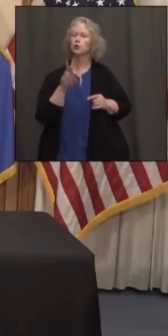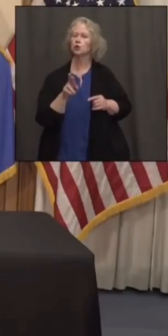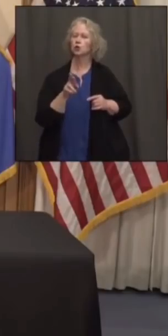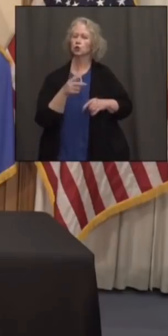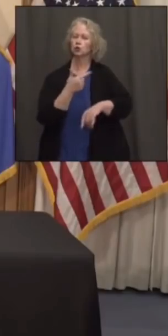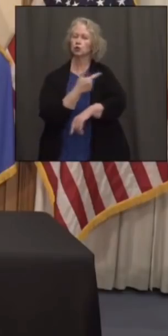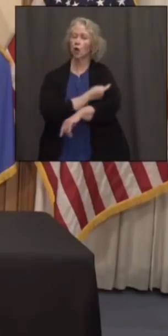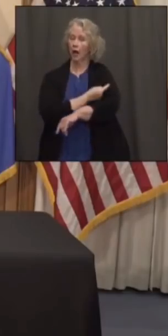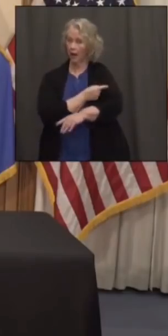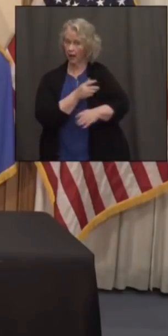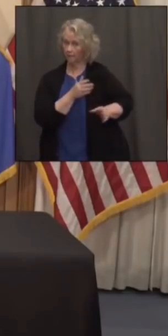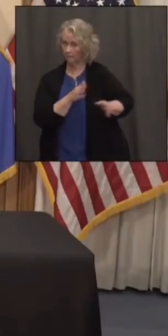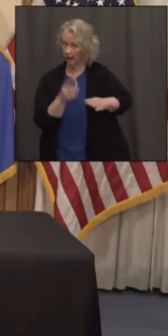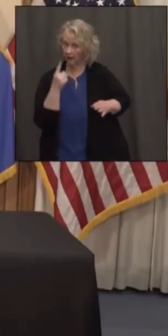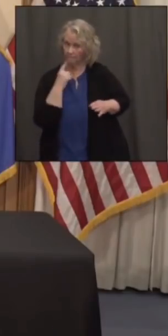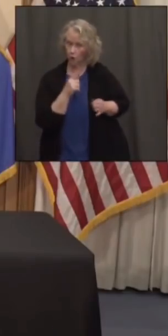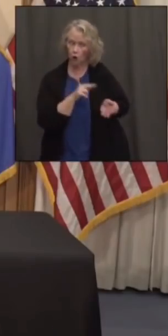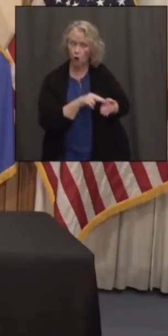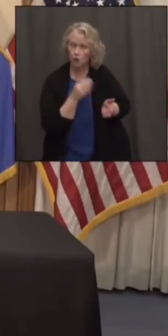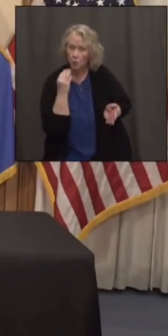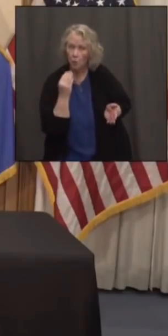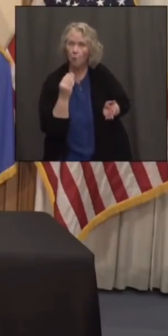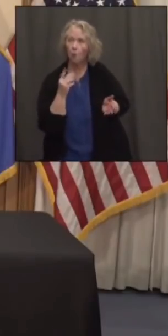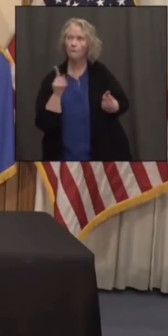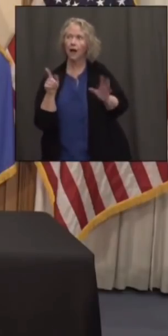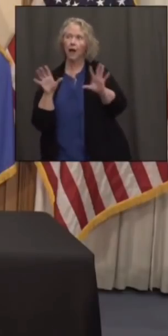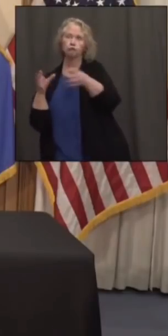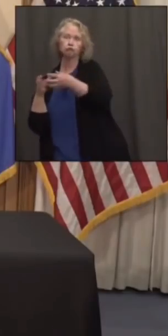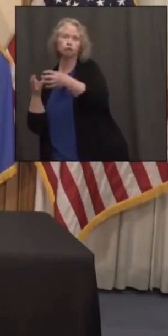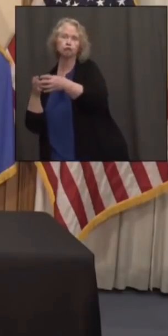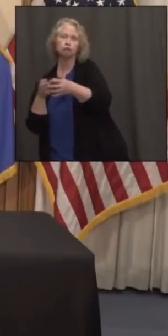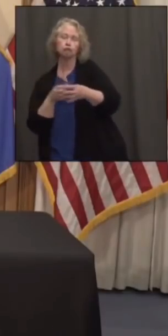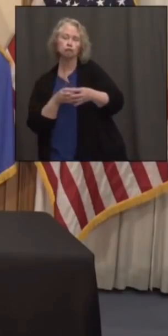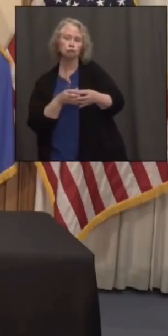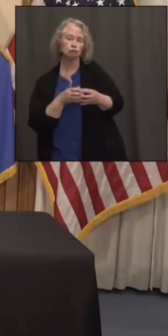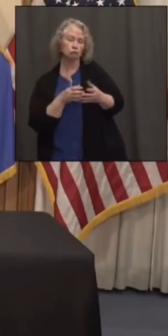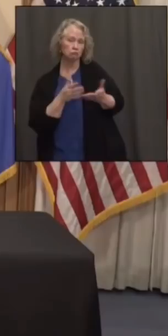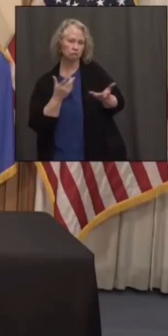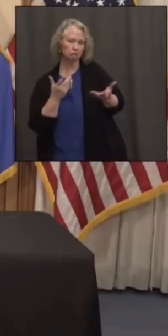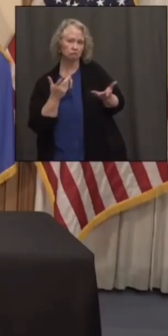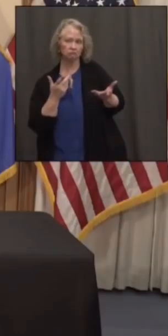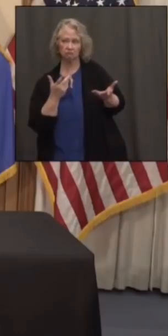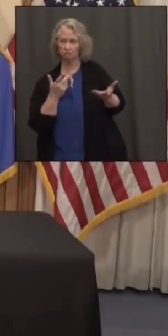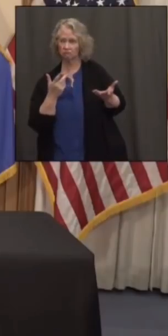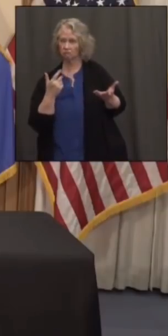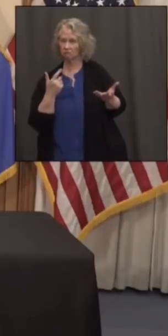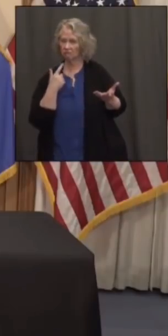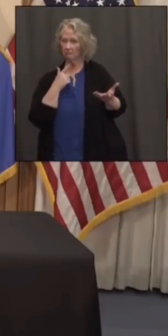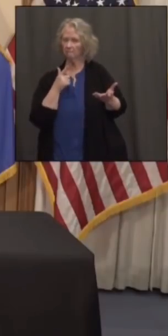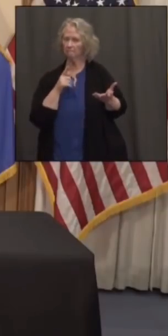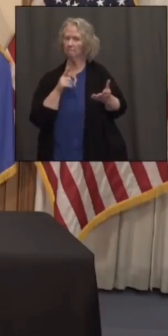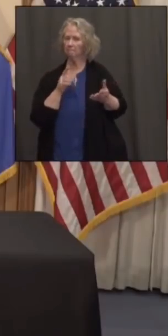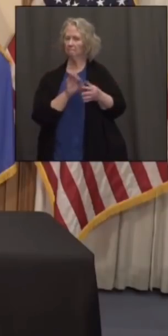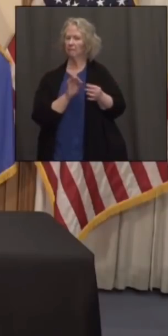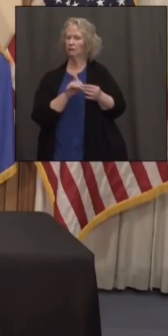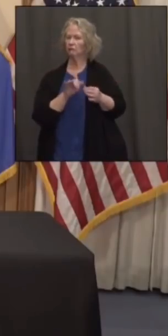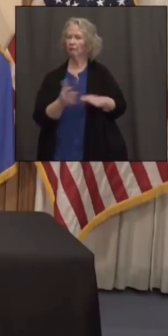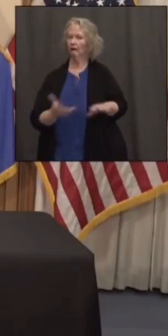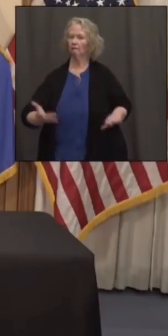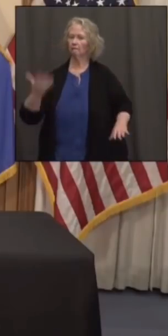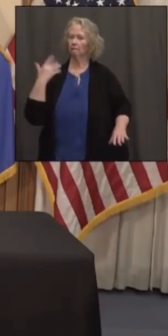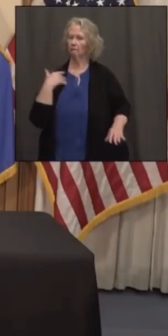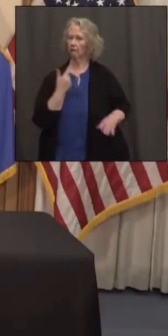you know, nursing homes and other congregate settings? It's been a few weeks since I think you last discussed that.